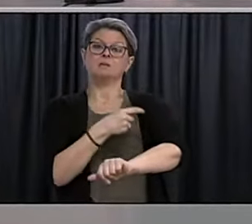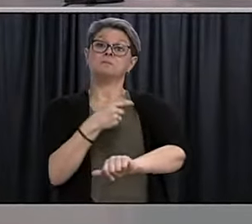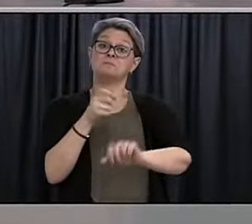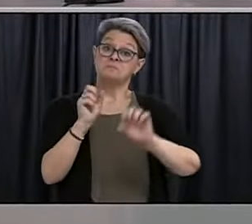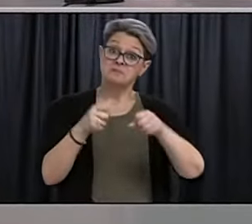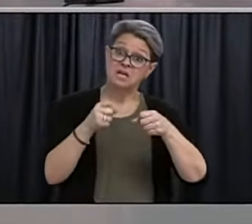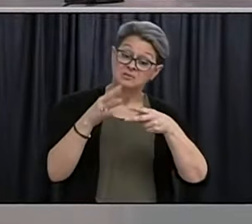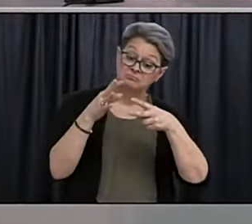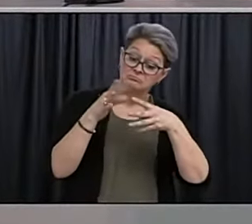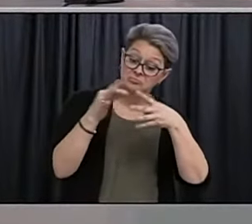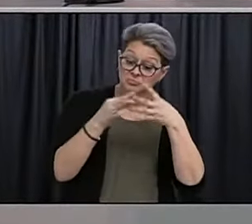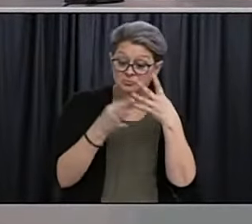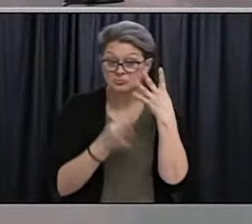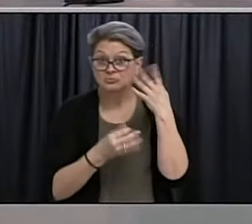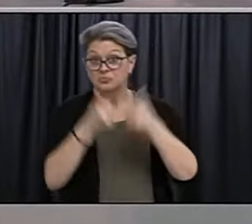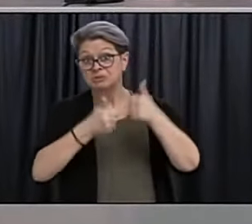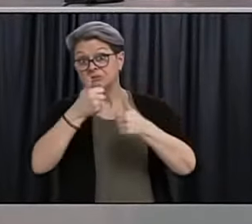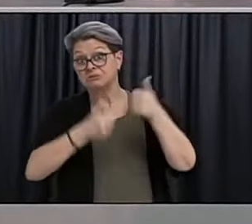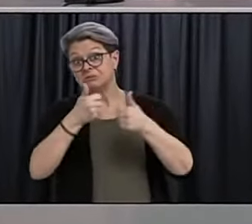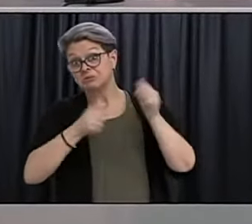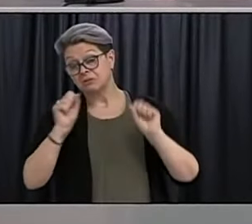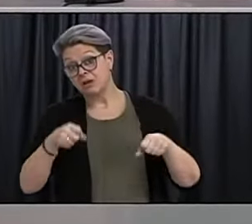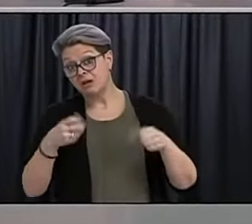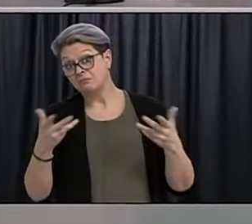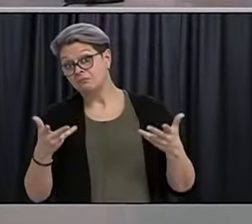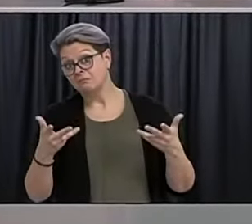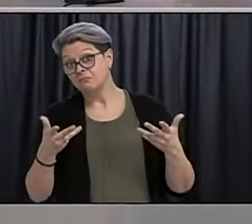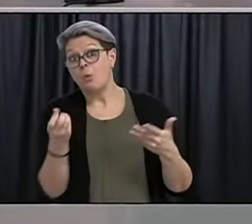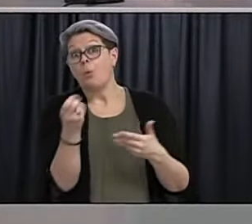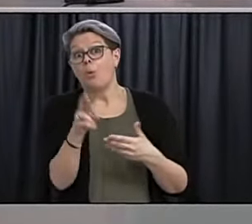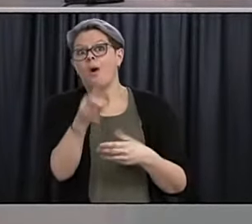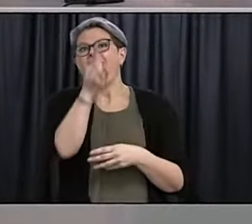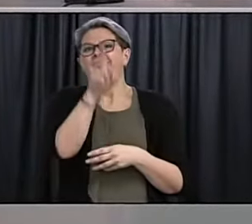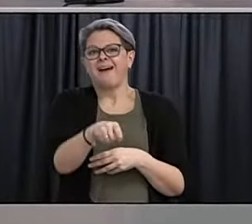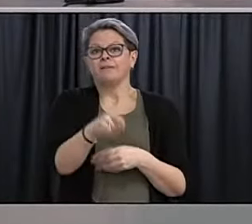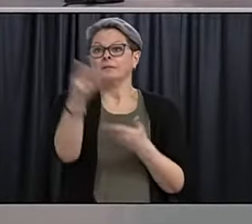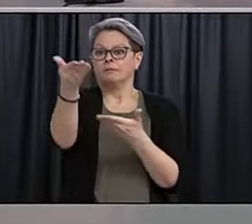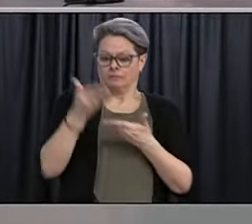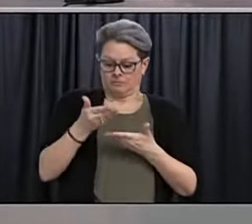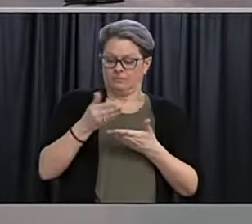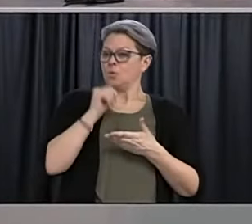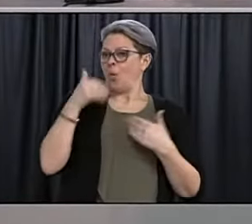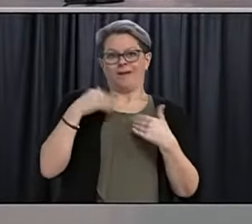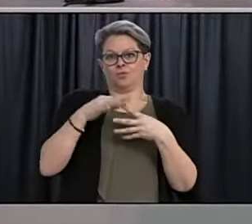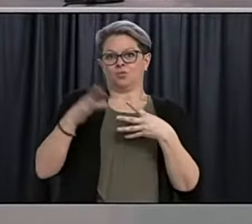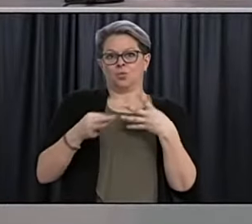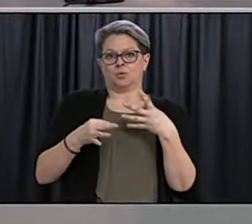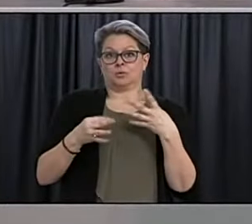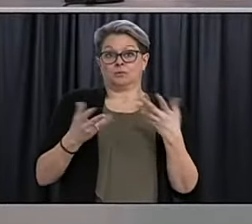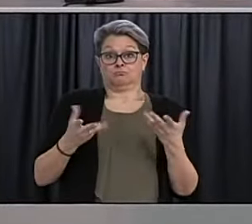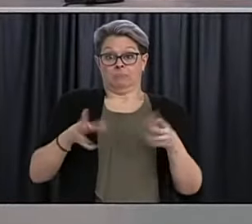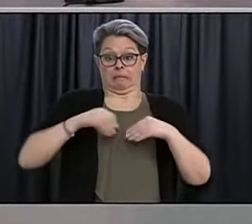vaccine they can receive or are they pretty much at this point they have to take what is offered to them at the time of their appointment?